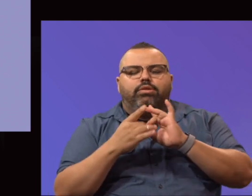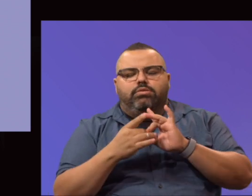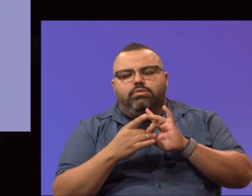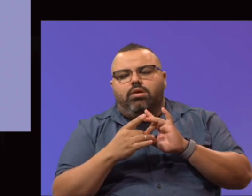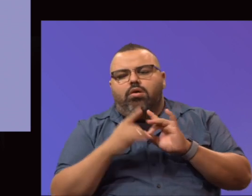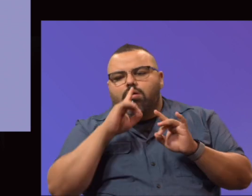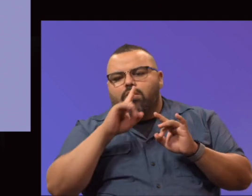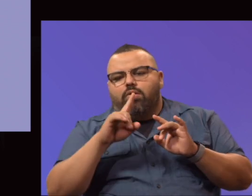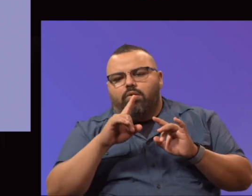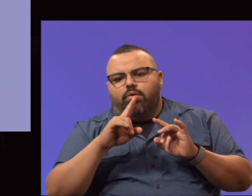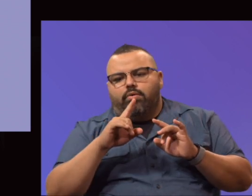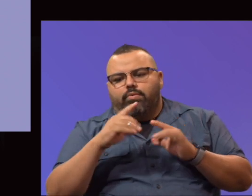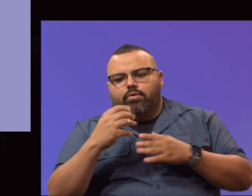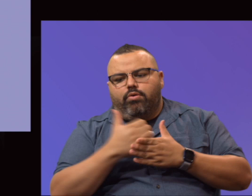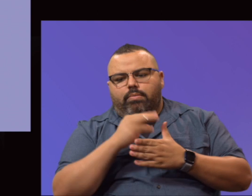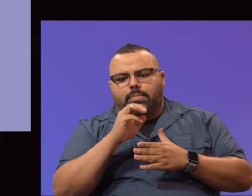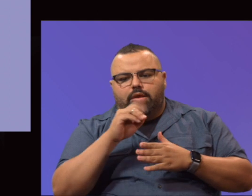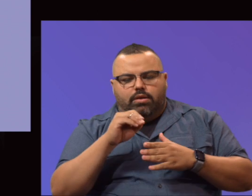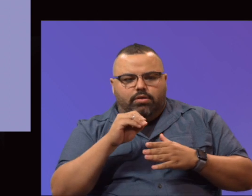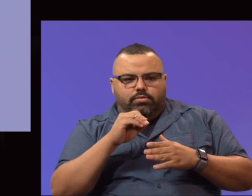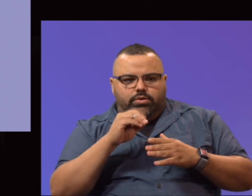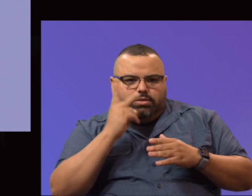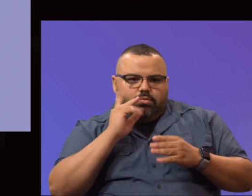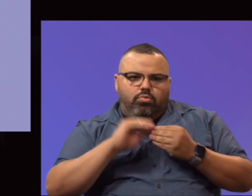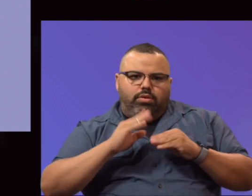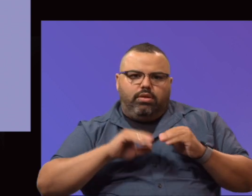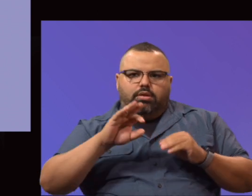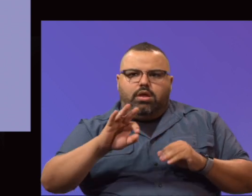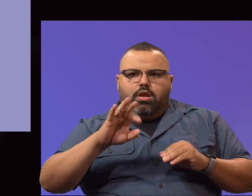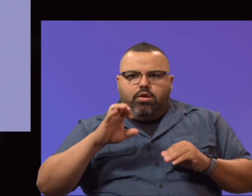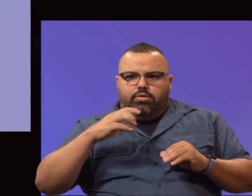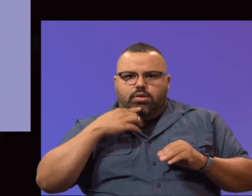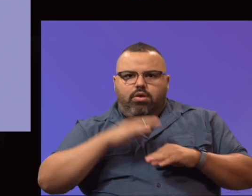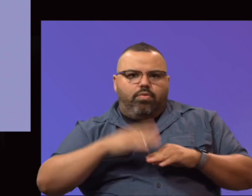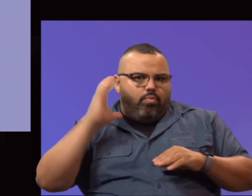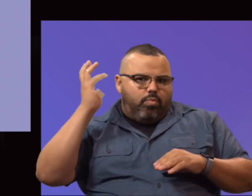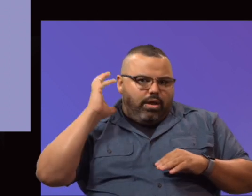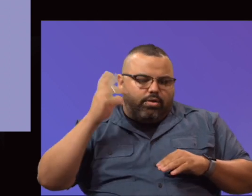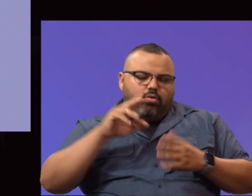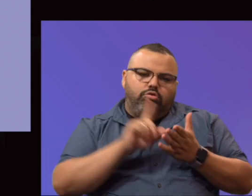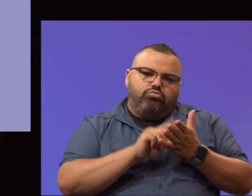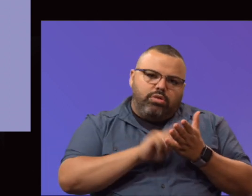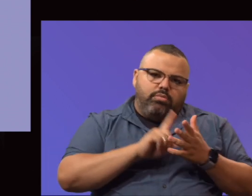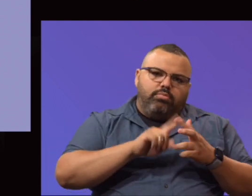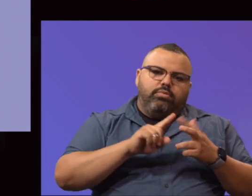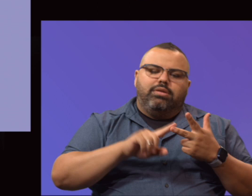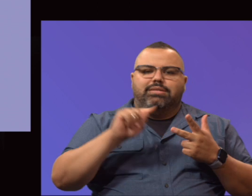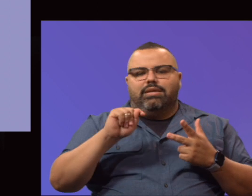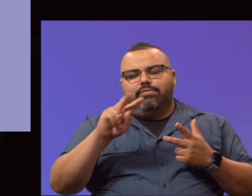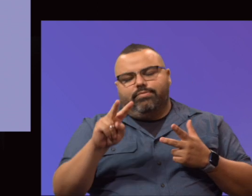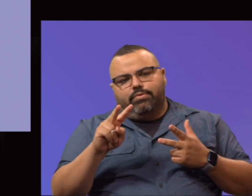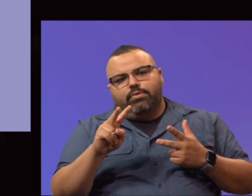radio, newspaper, and television. We're averaging about 17 mentions per week. So kudos for the great work.